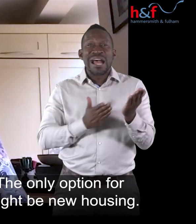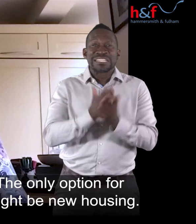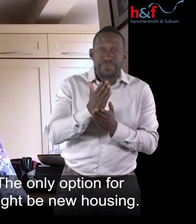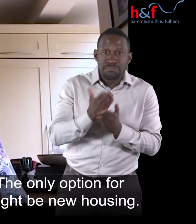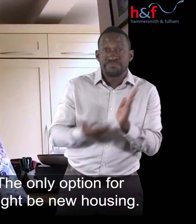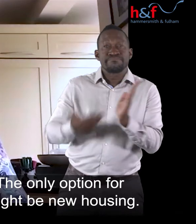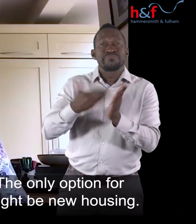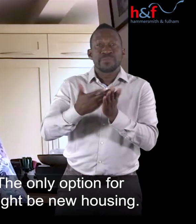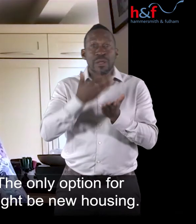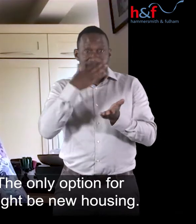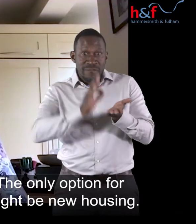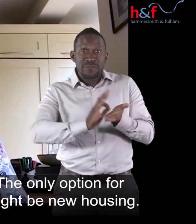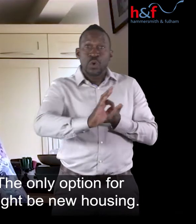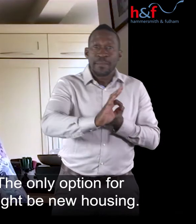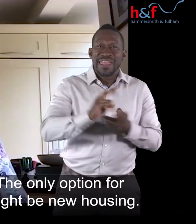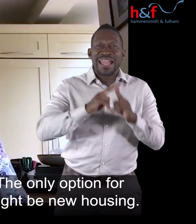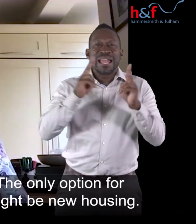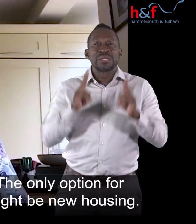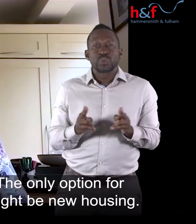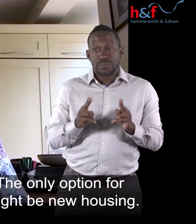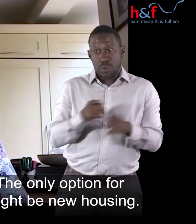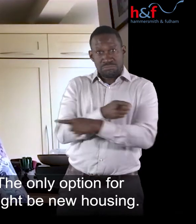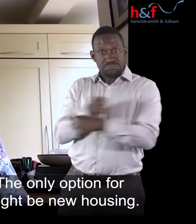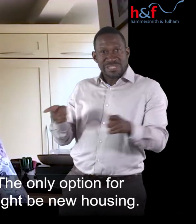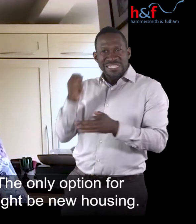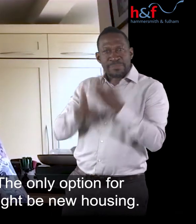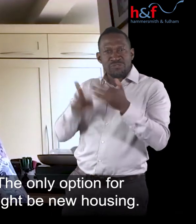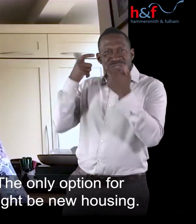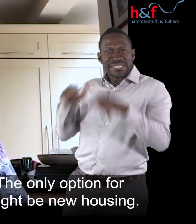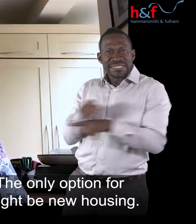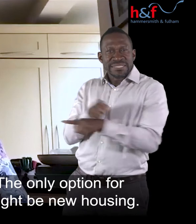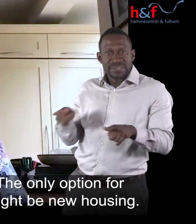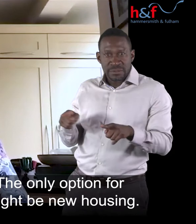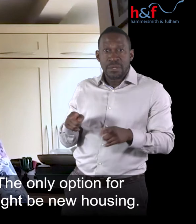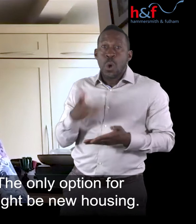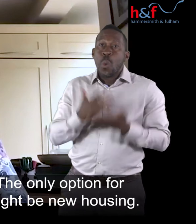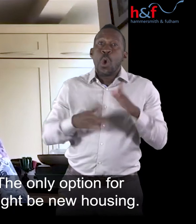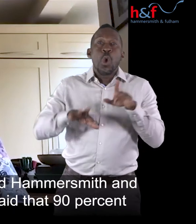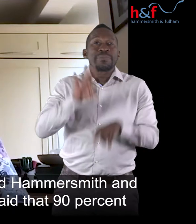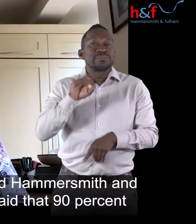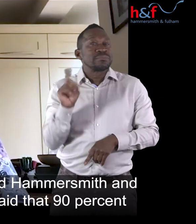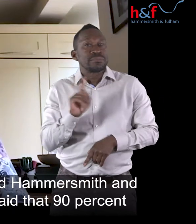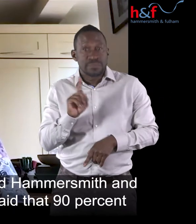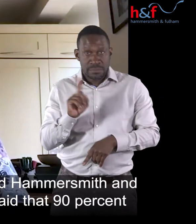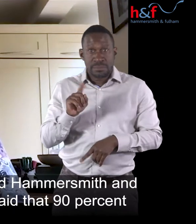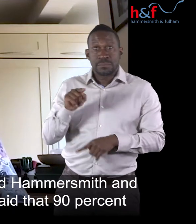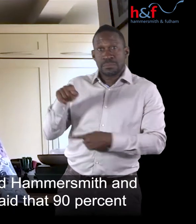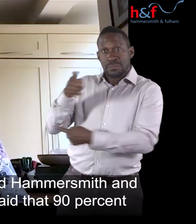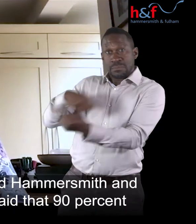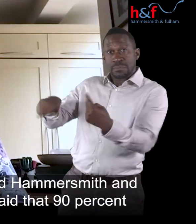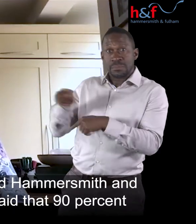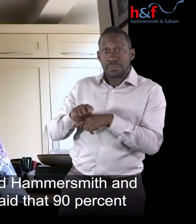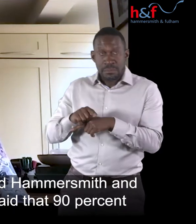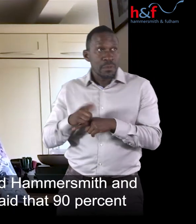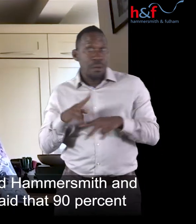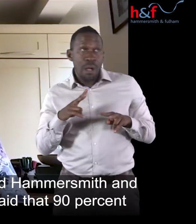The only option for some disabled people might be new housing. The Mayor of London and